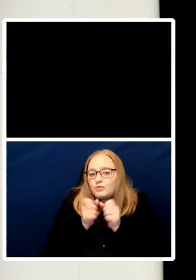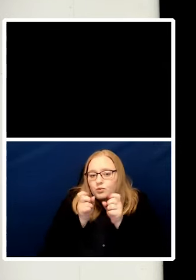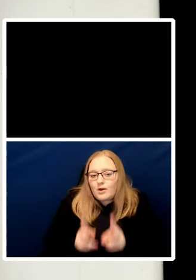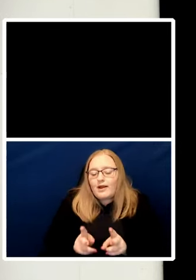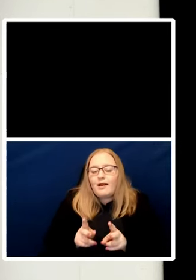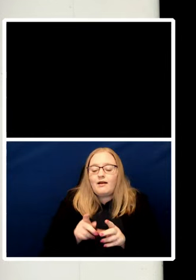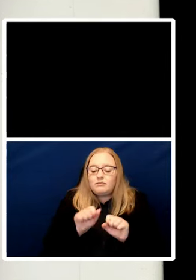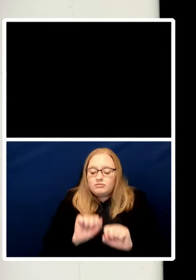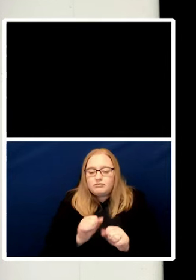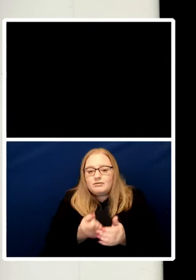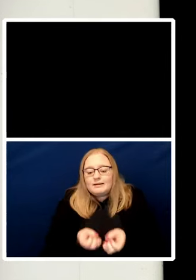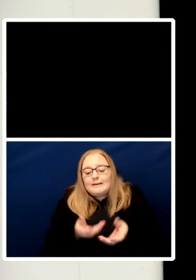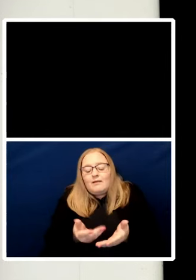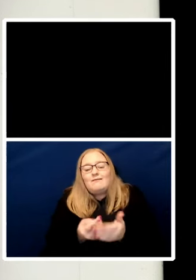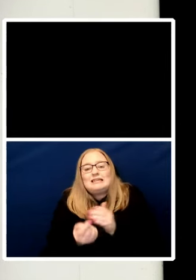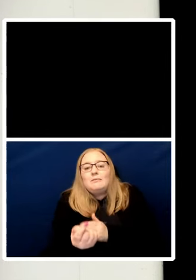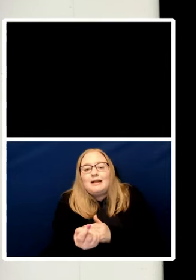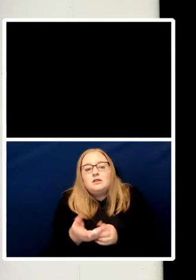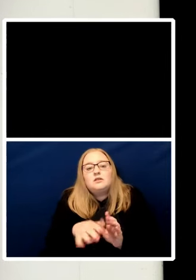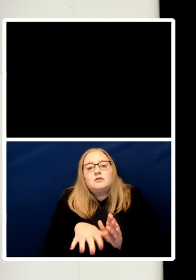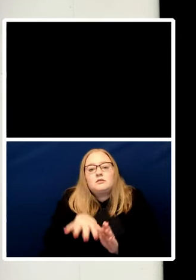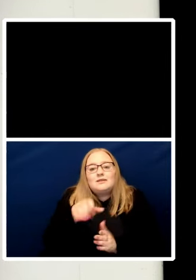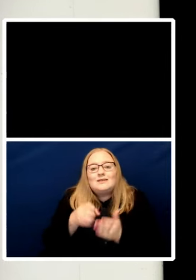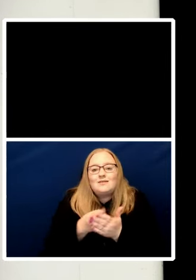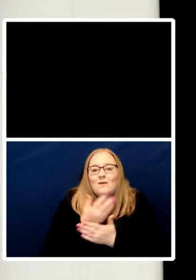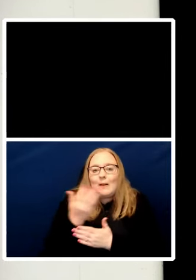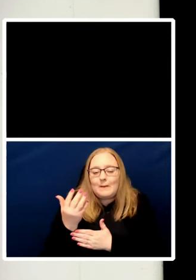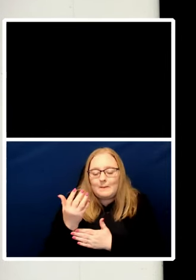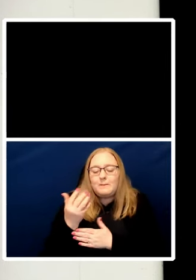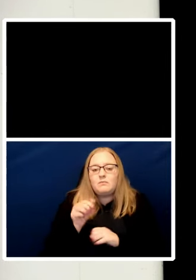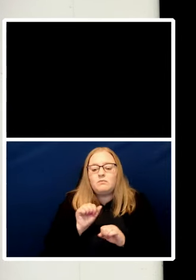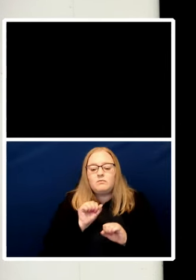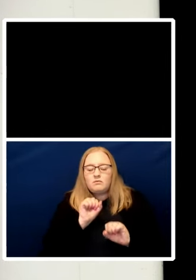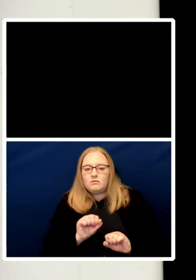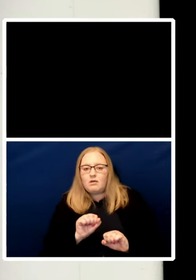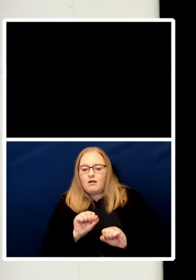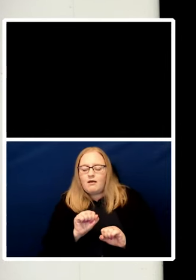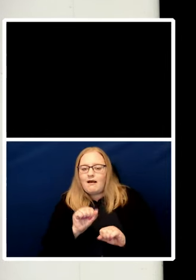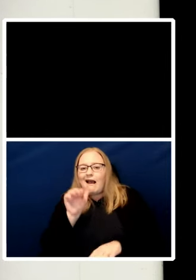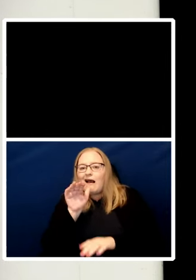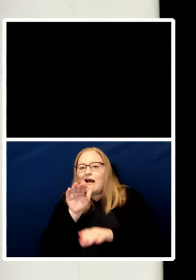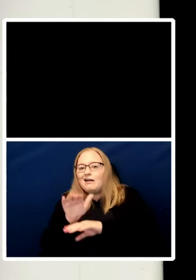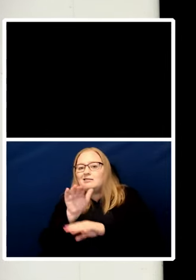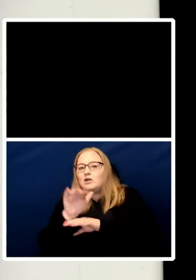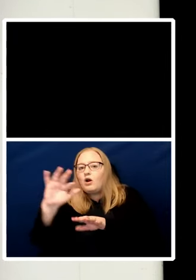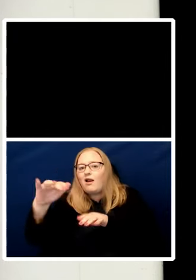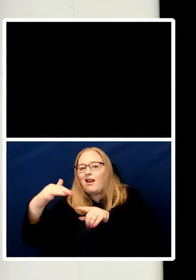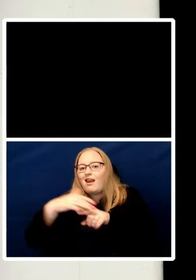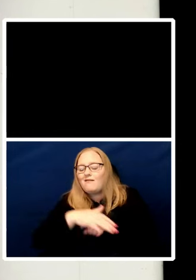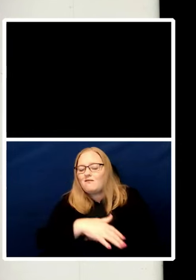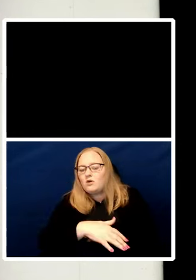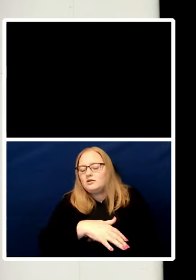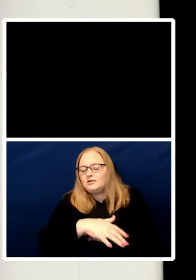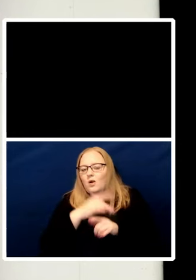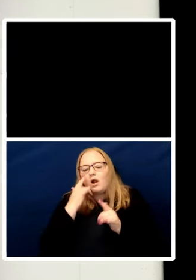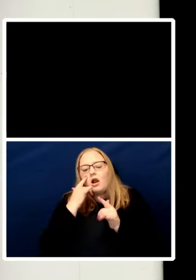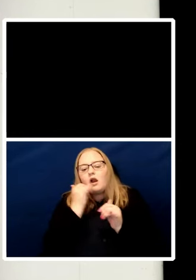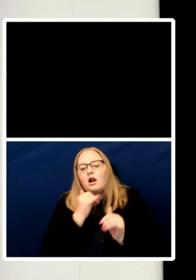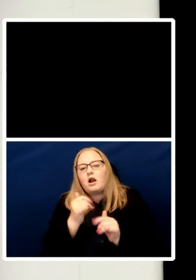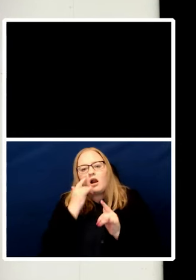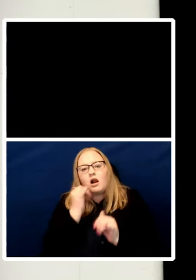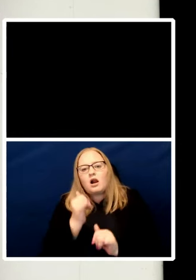to monitor, vet, and limit the child's access to outside influences in both the real and virtual worlds.